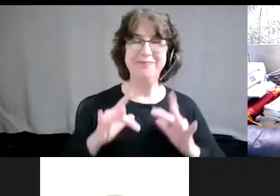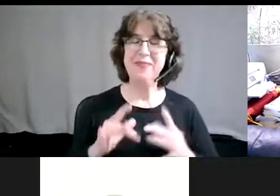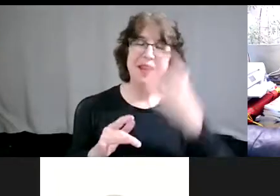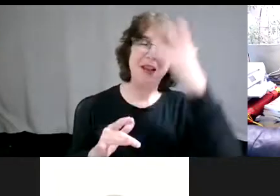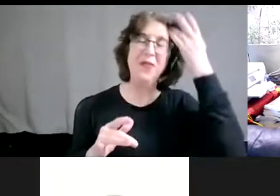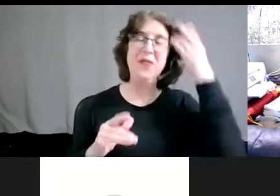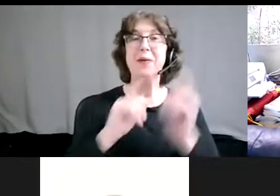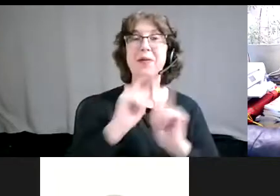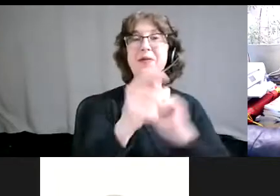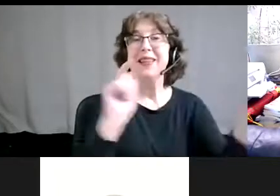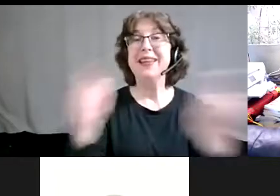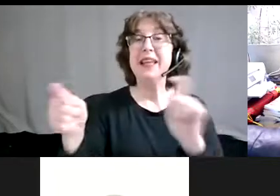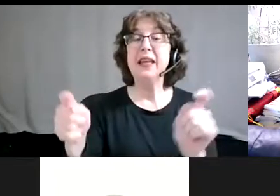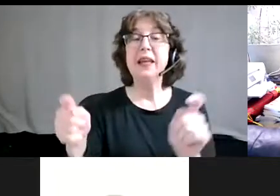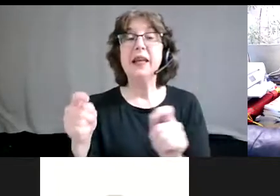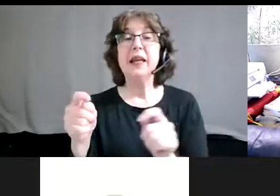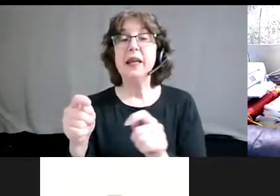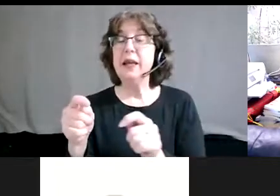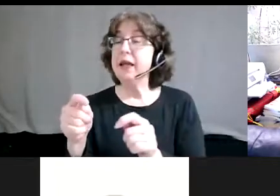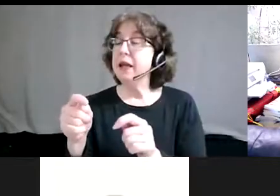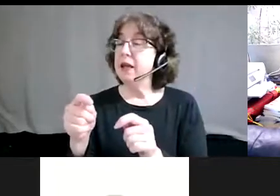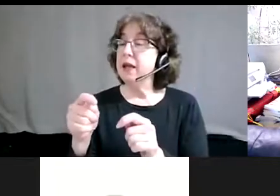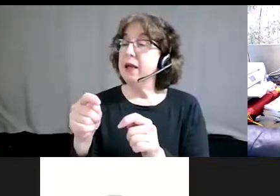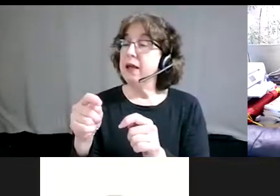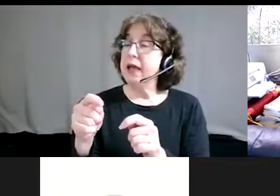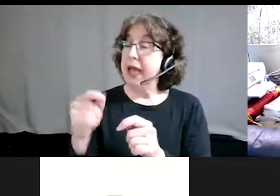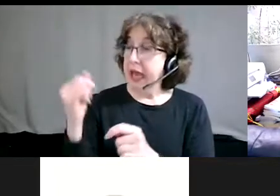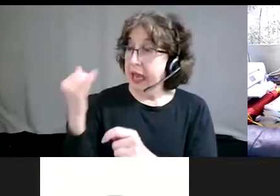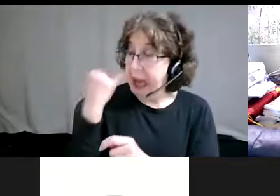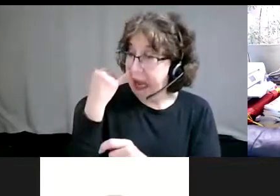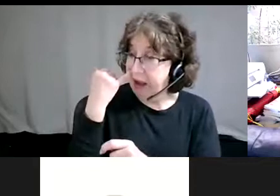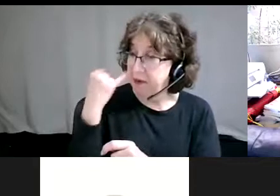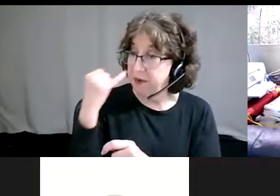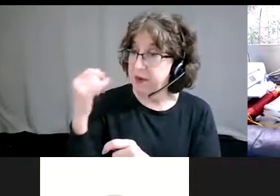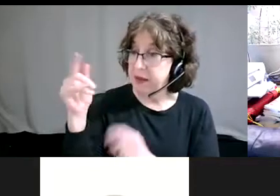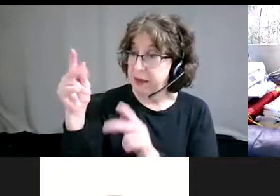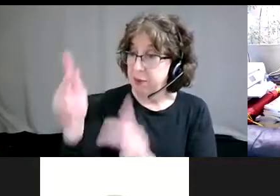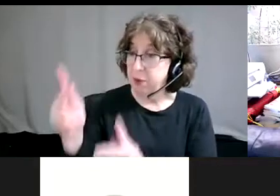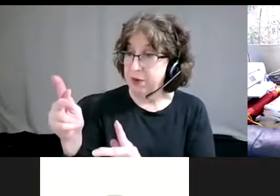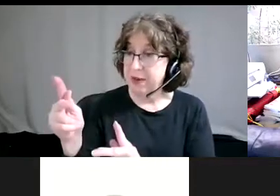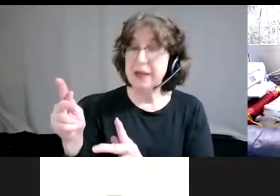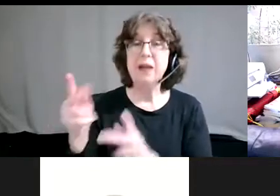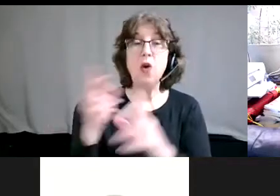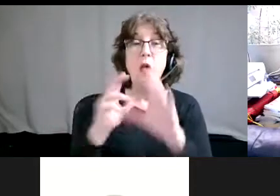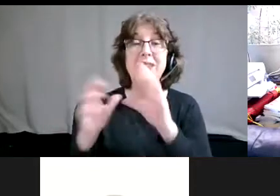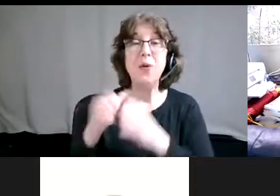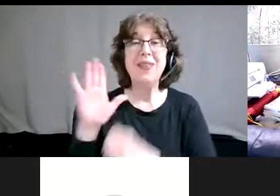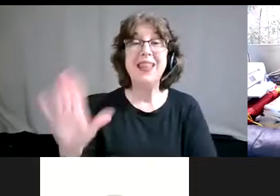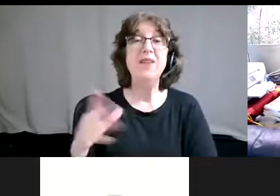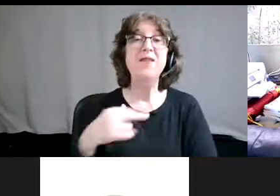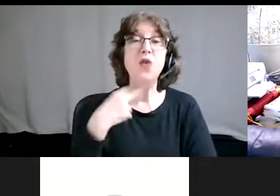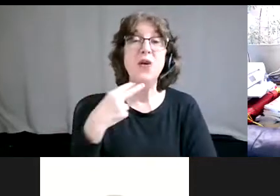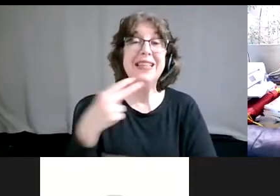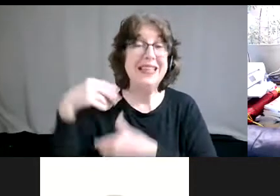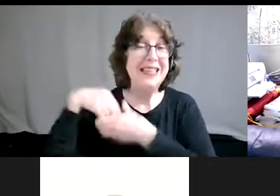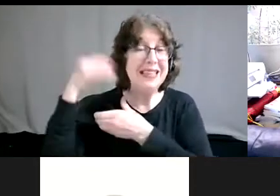had conversations with their, with their visitors or their voices. And they wanted